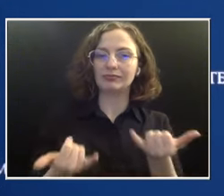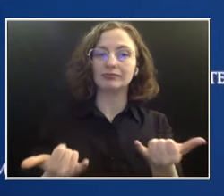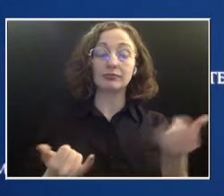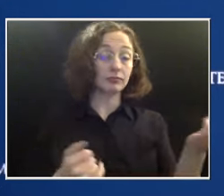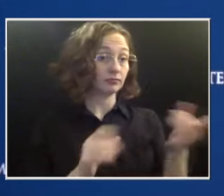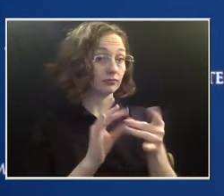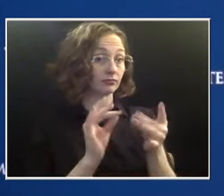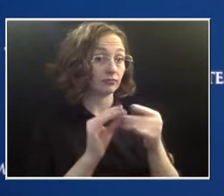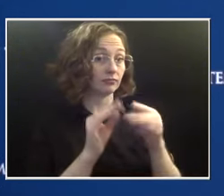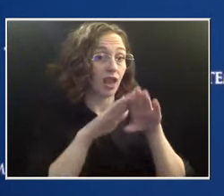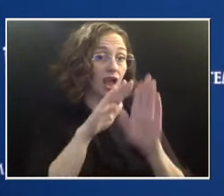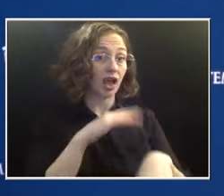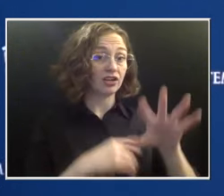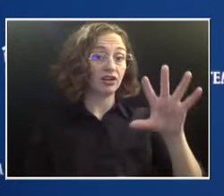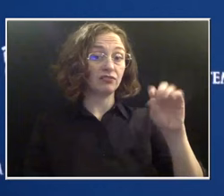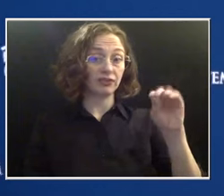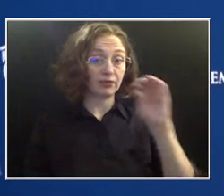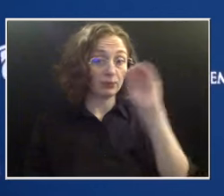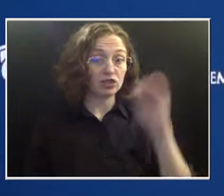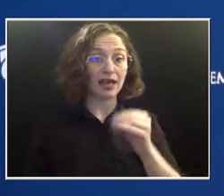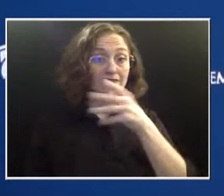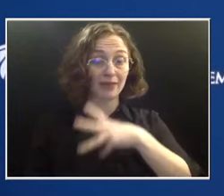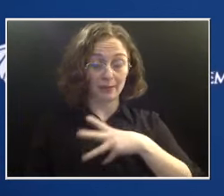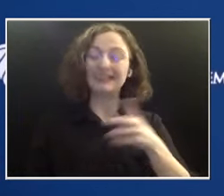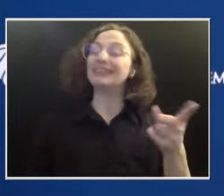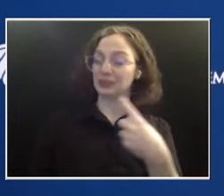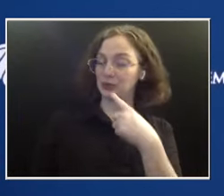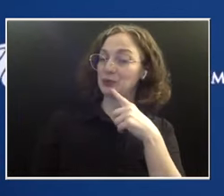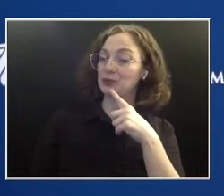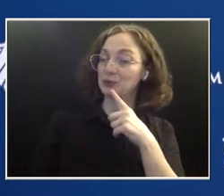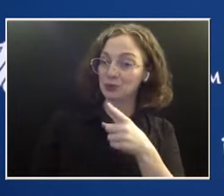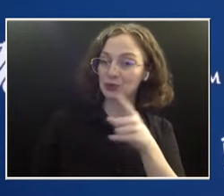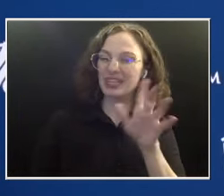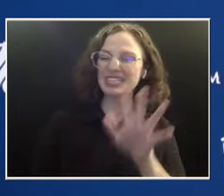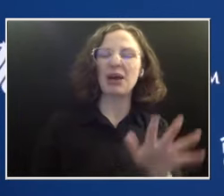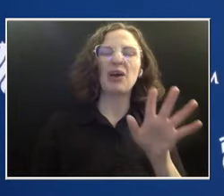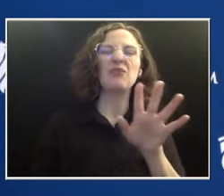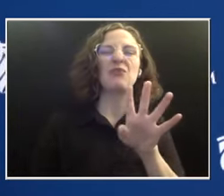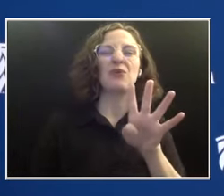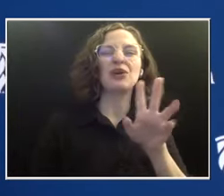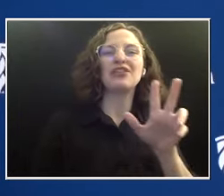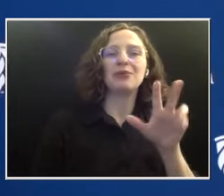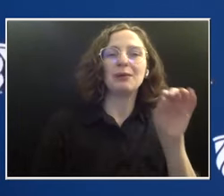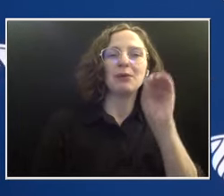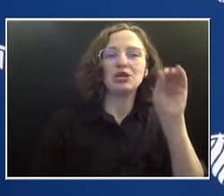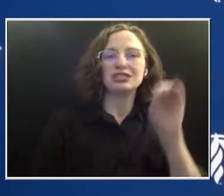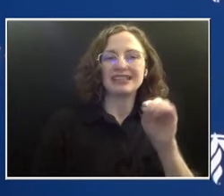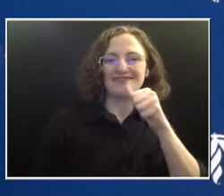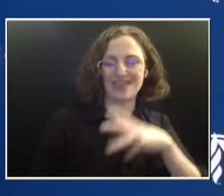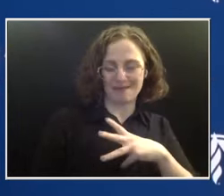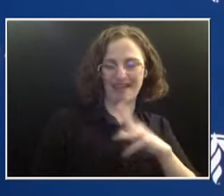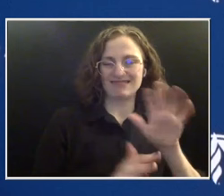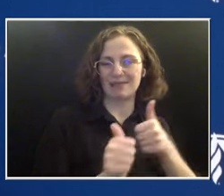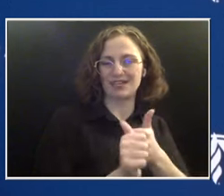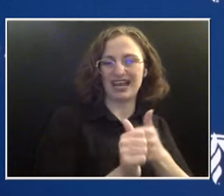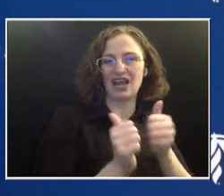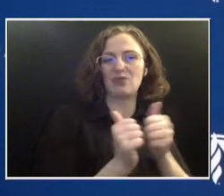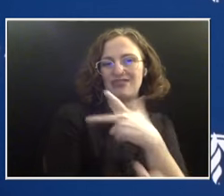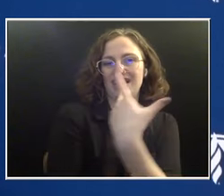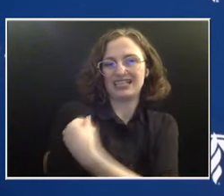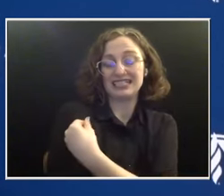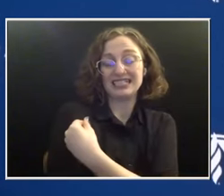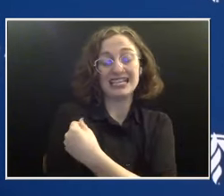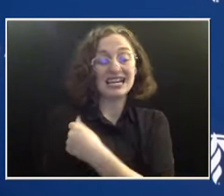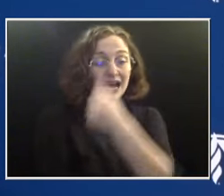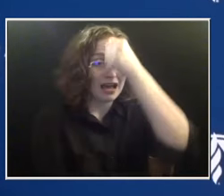% of females, that is true. It's about 43% of females, unfortunately, are up to date with their vaccines. And it's even lower for males, 20 to 30%.